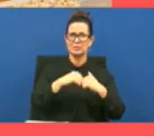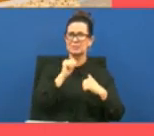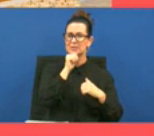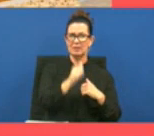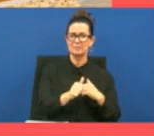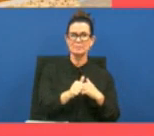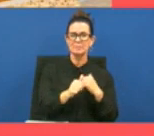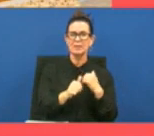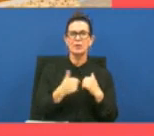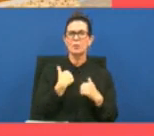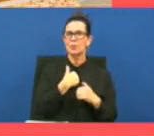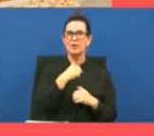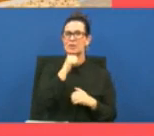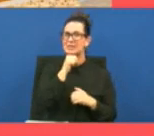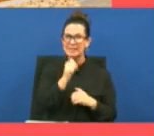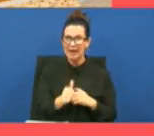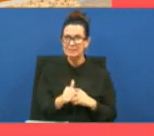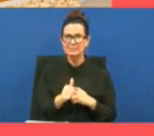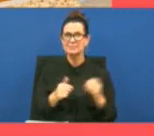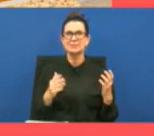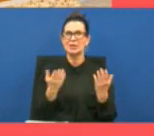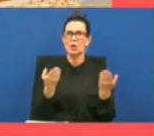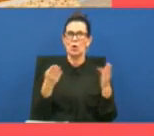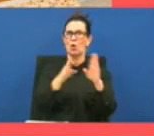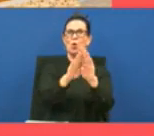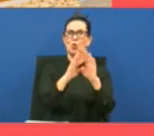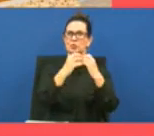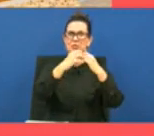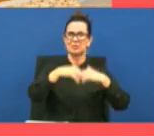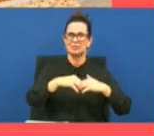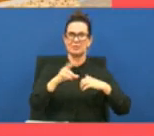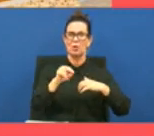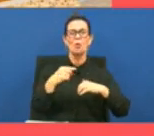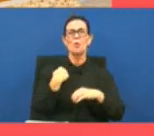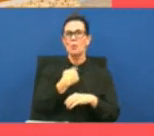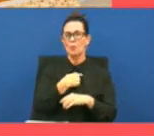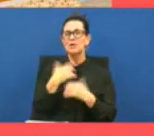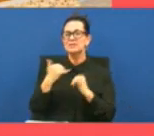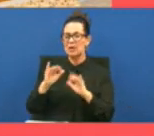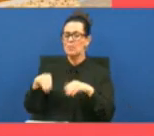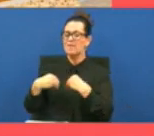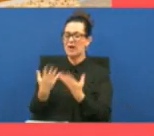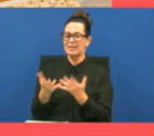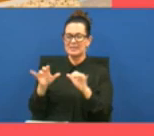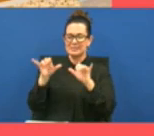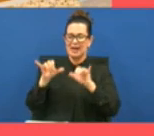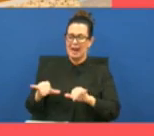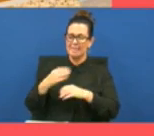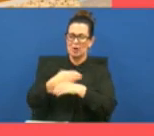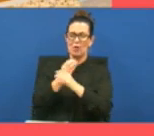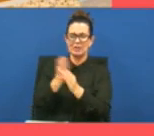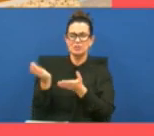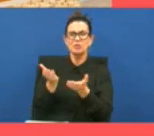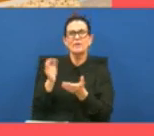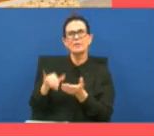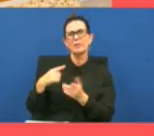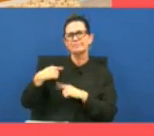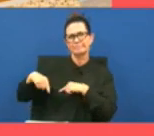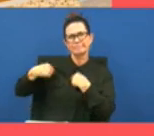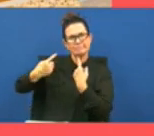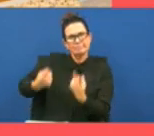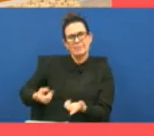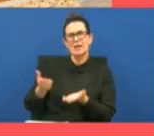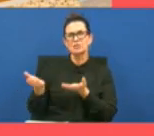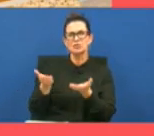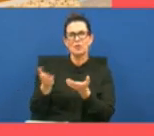not closing we are still providing the same crisis services that we have always provided